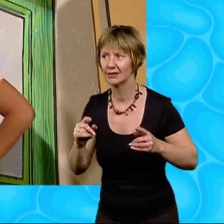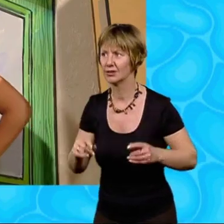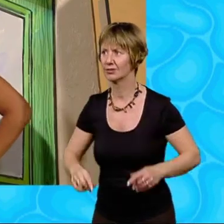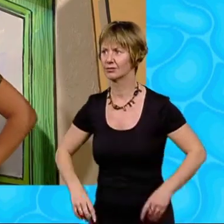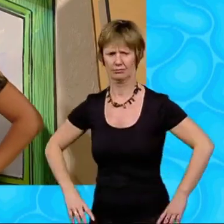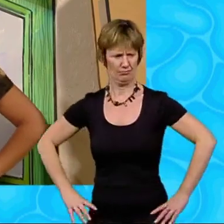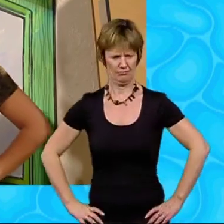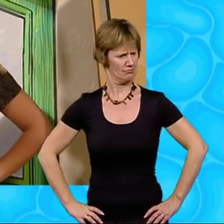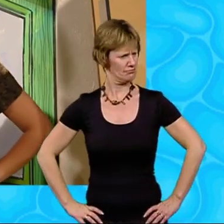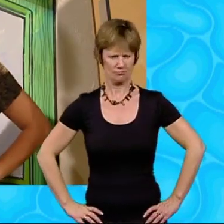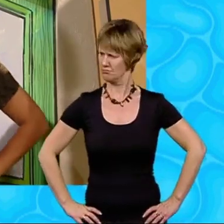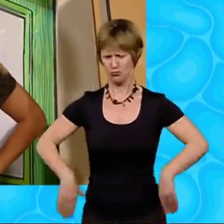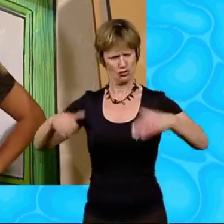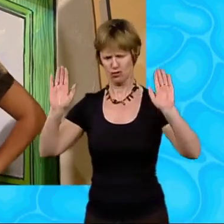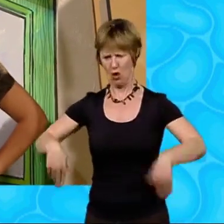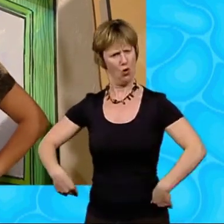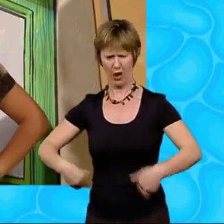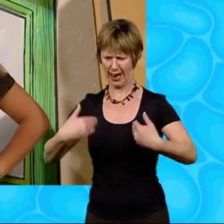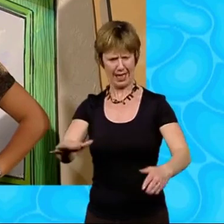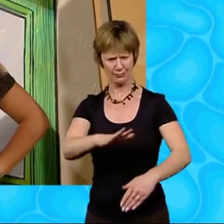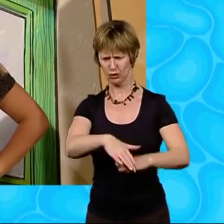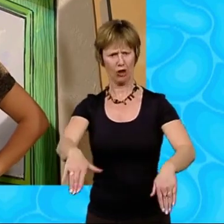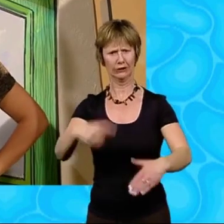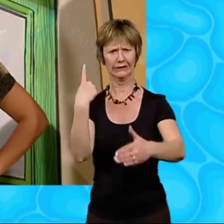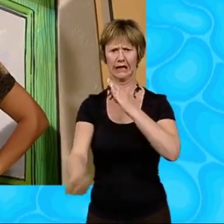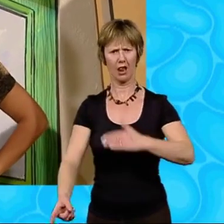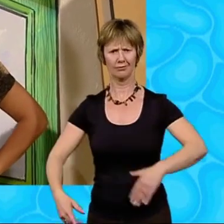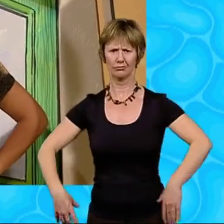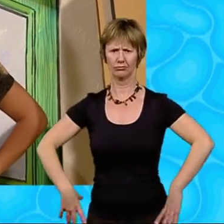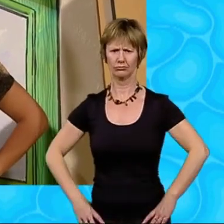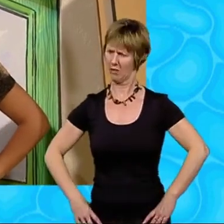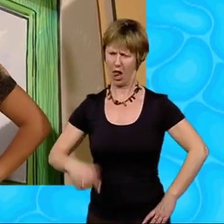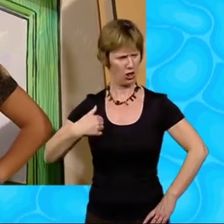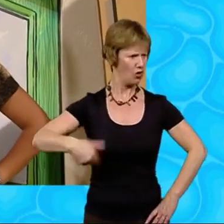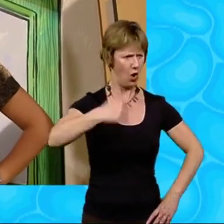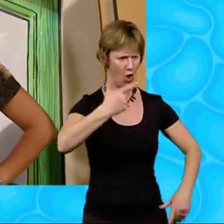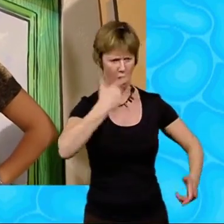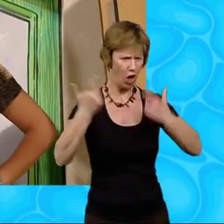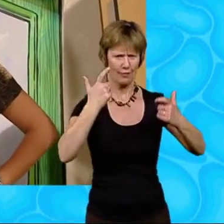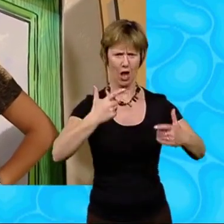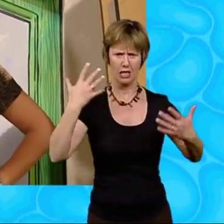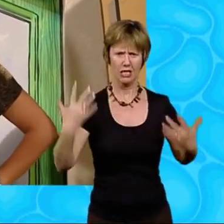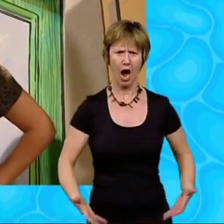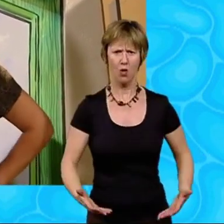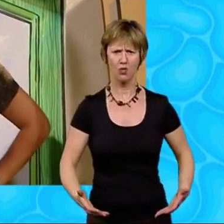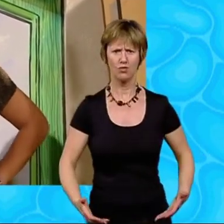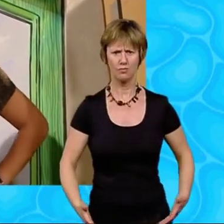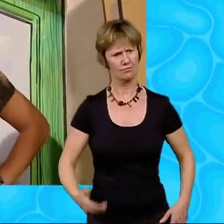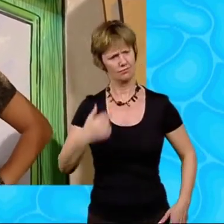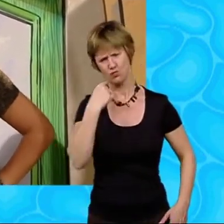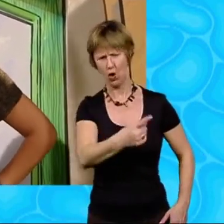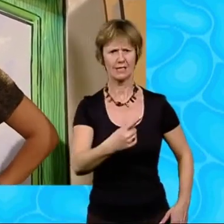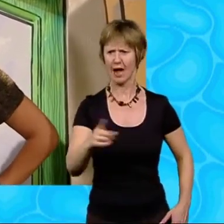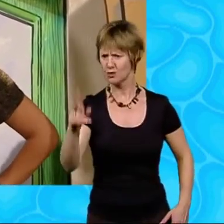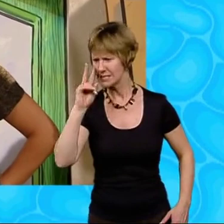Well, she shouldn't leave you alone. I'll go and find her immediately. If she comes back, could one of you tell her I'd like to have a word with her? said Mrs